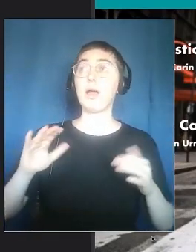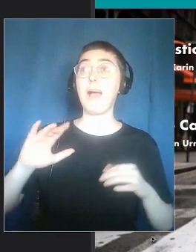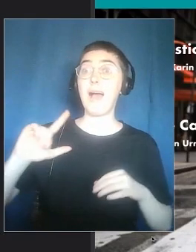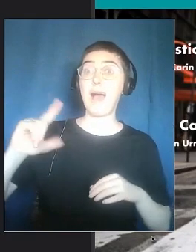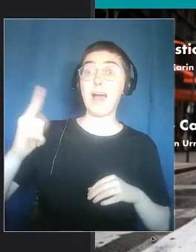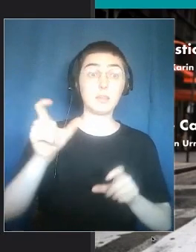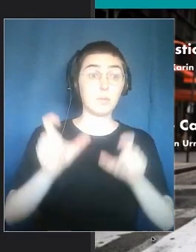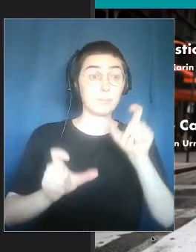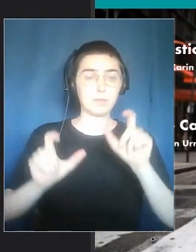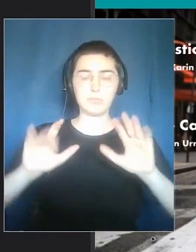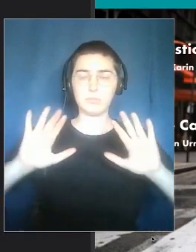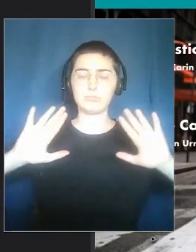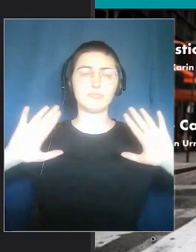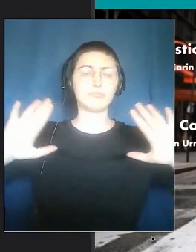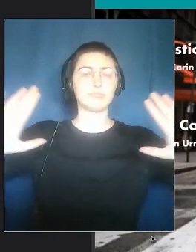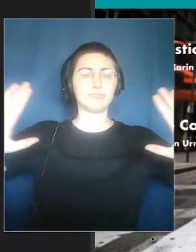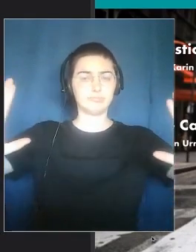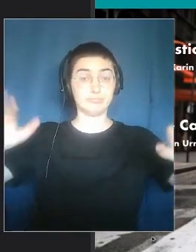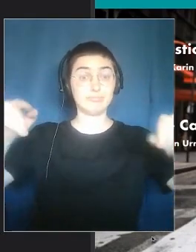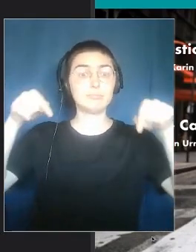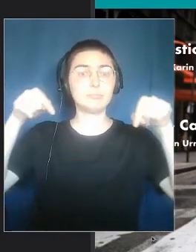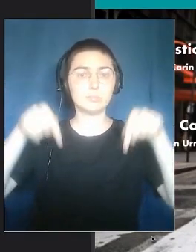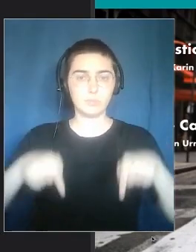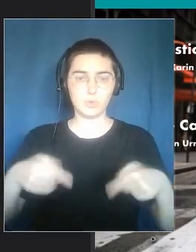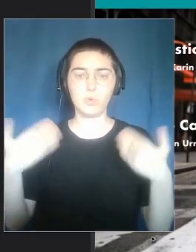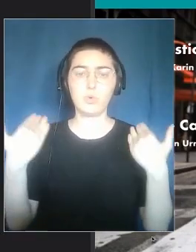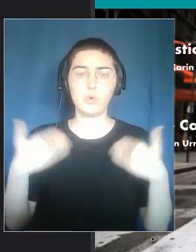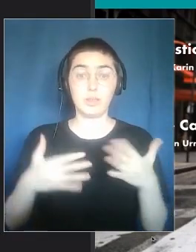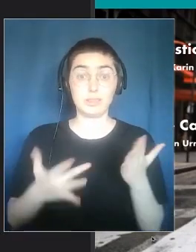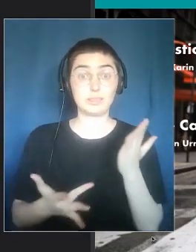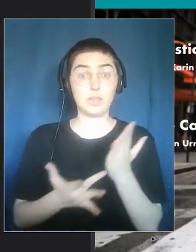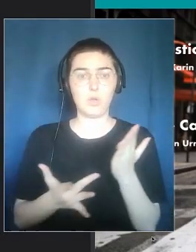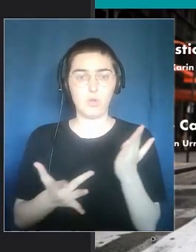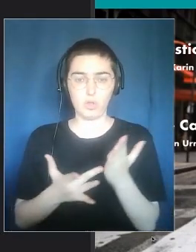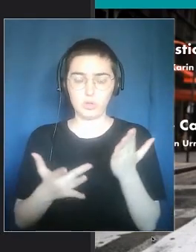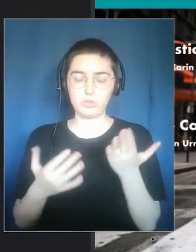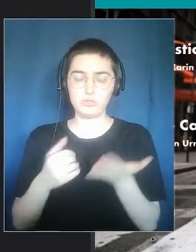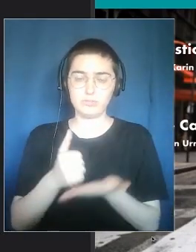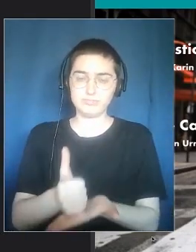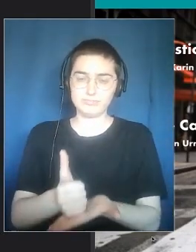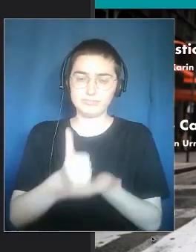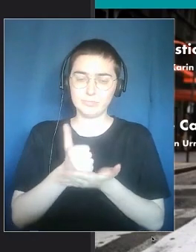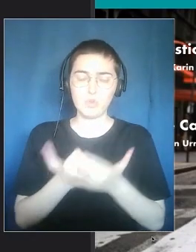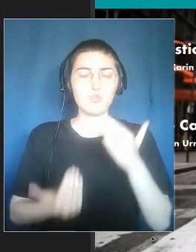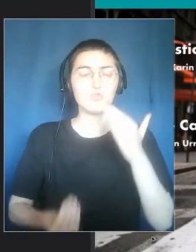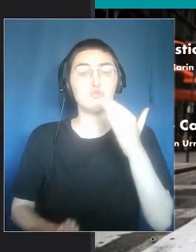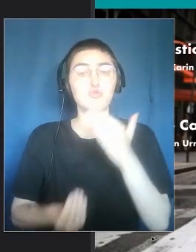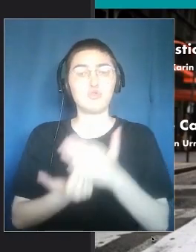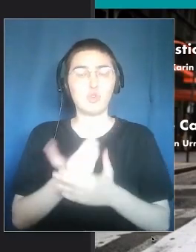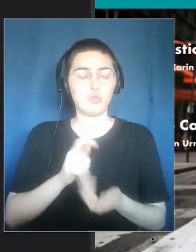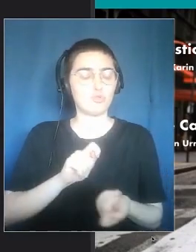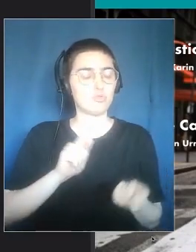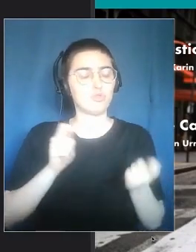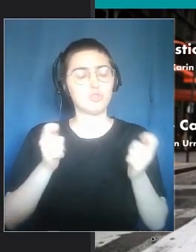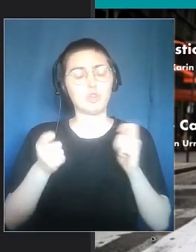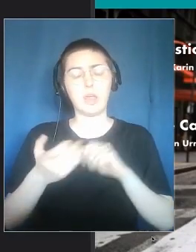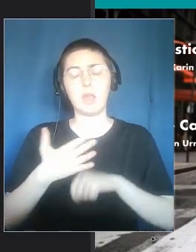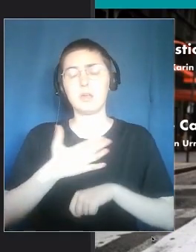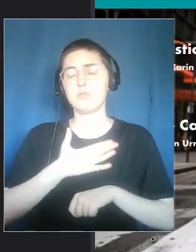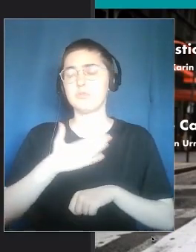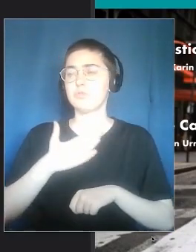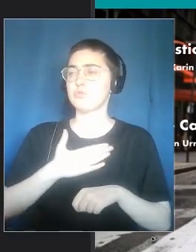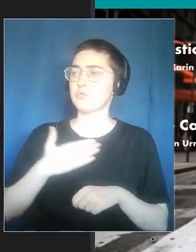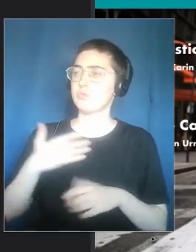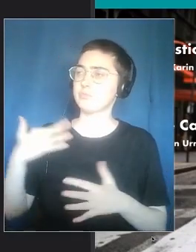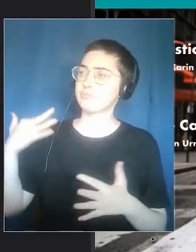Getting isolated from others. This is another trend. This is another technology that is